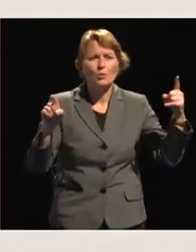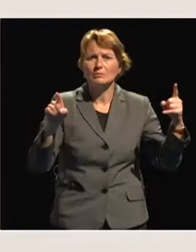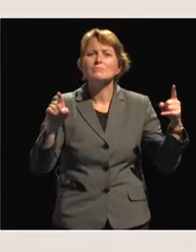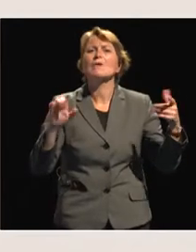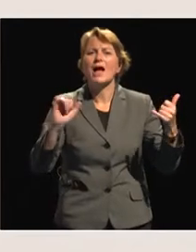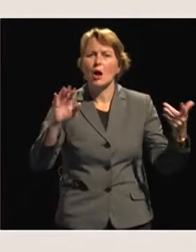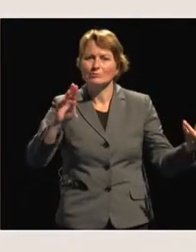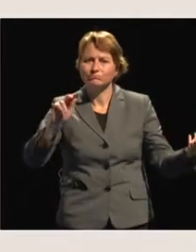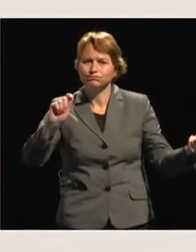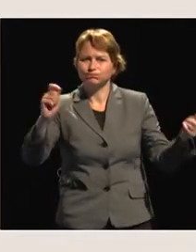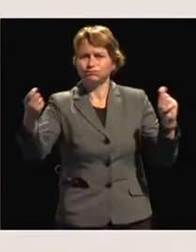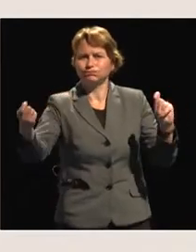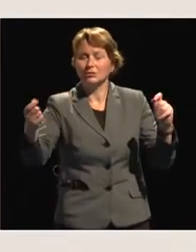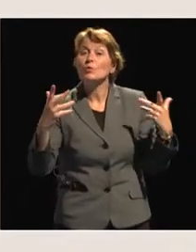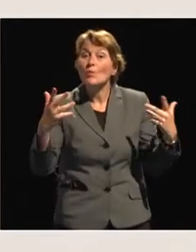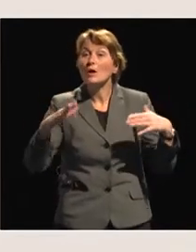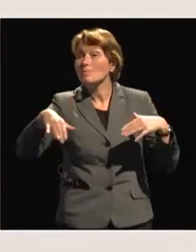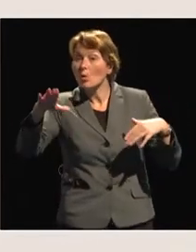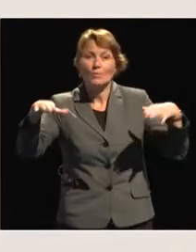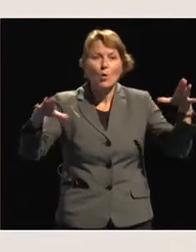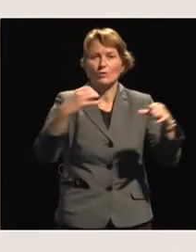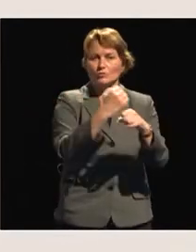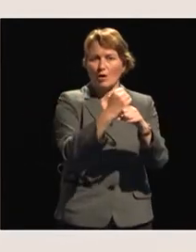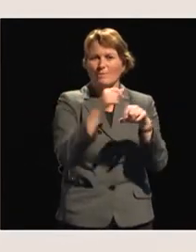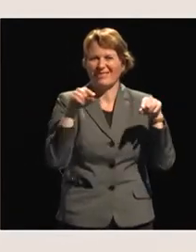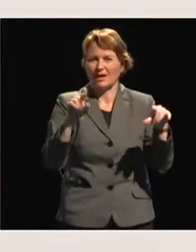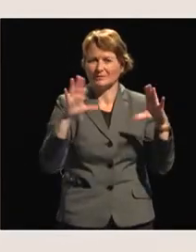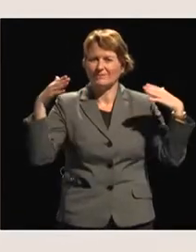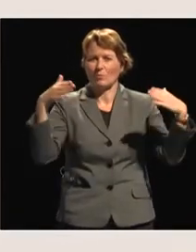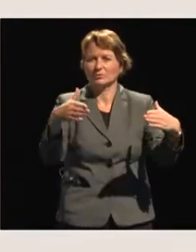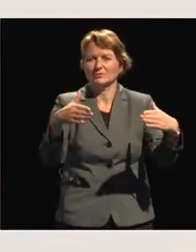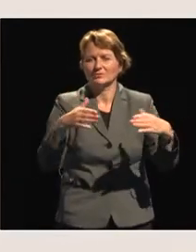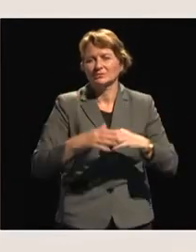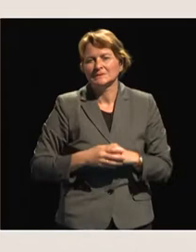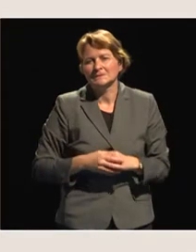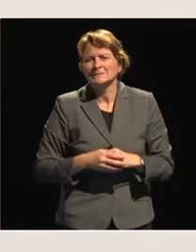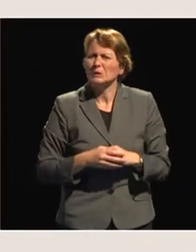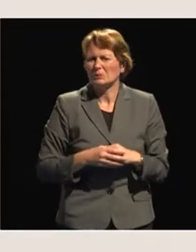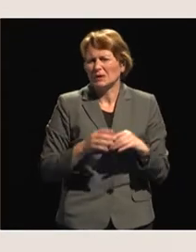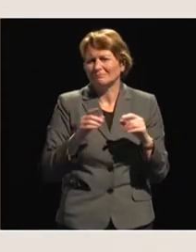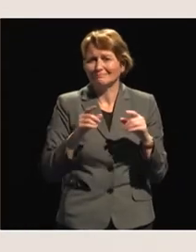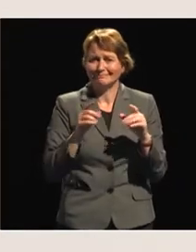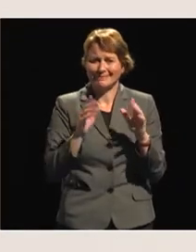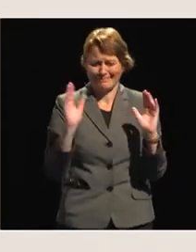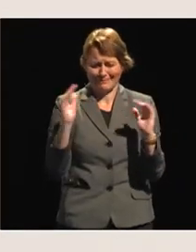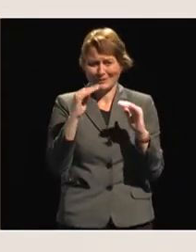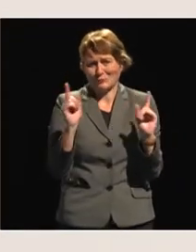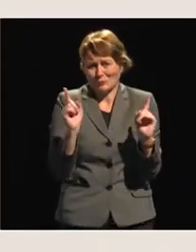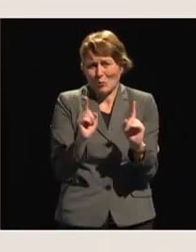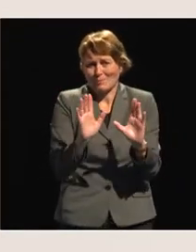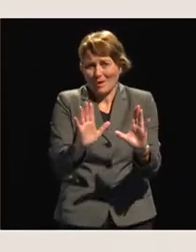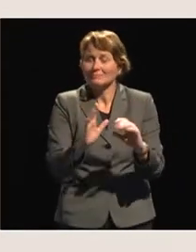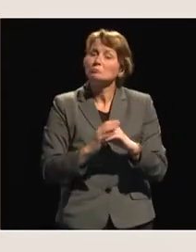with the focus on increasing employment. I think maybe that's a very short definition, but I think it's one that